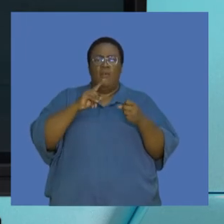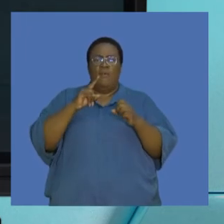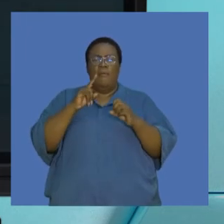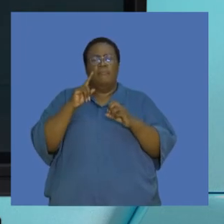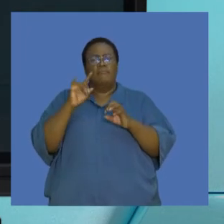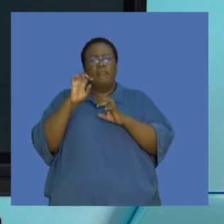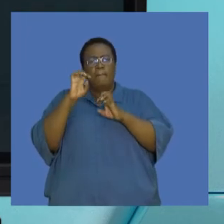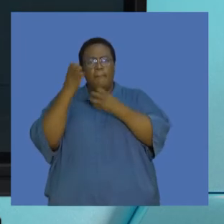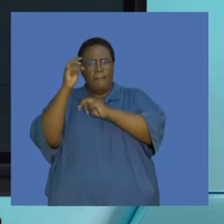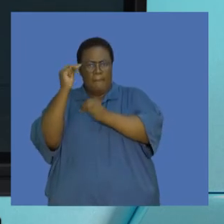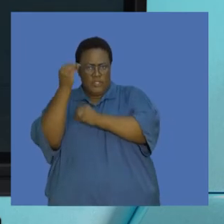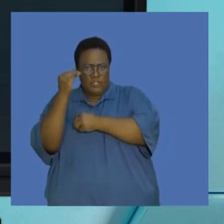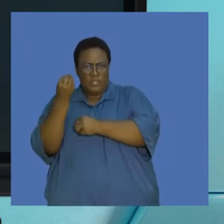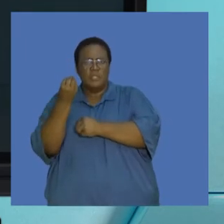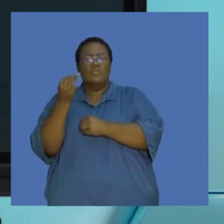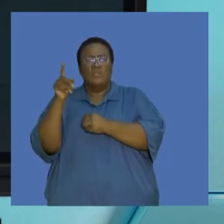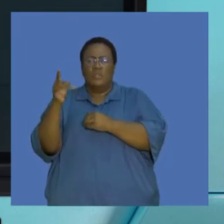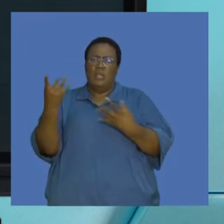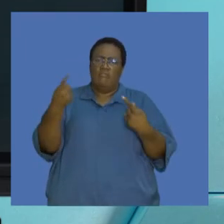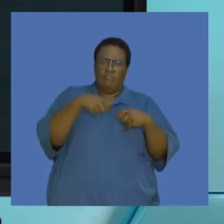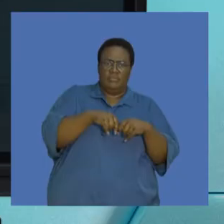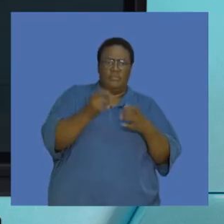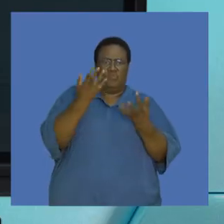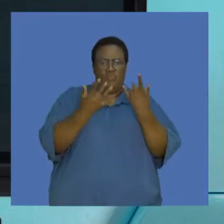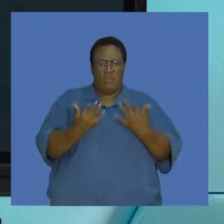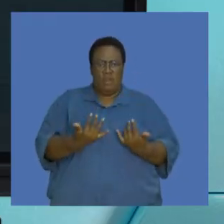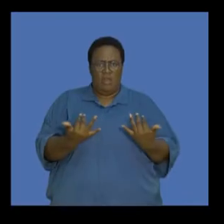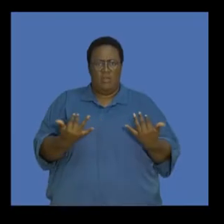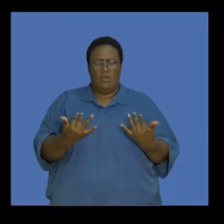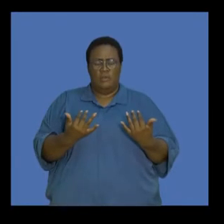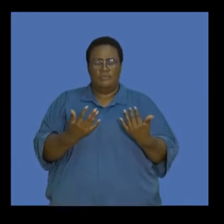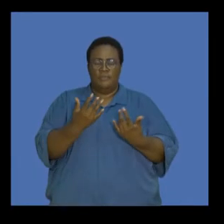contribute significantly to the greenhouse gases.